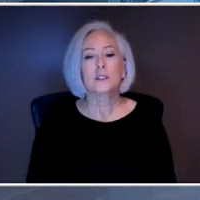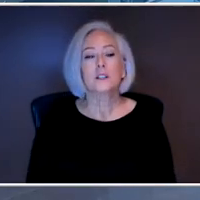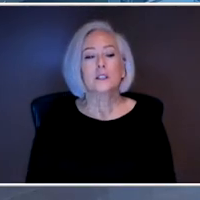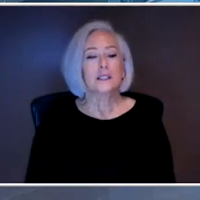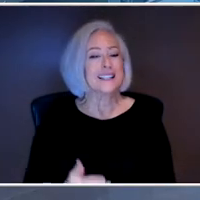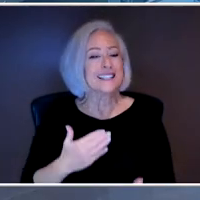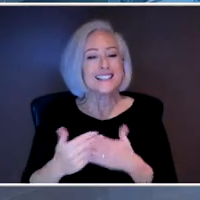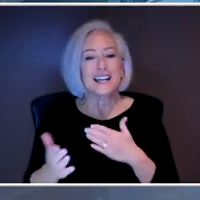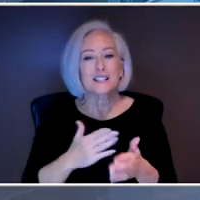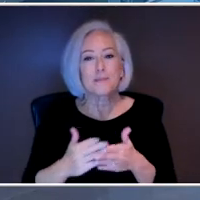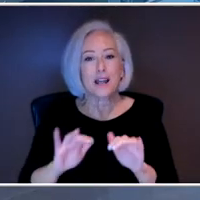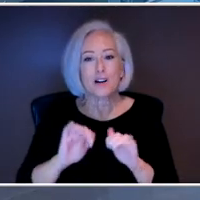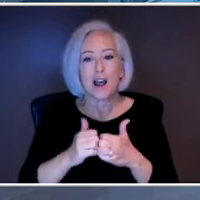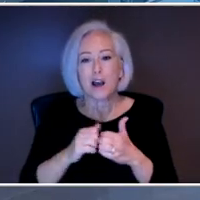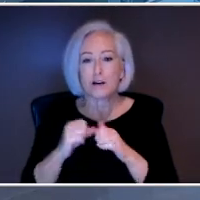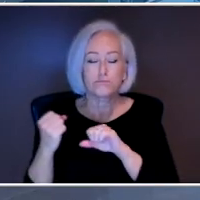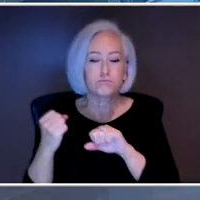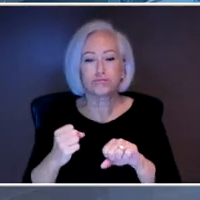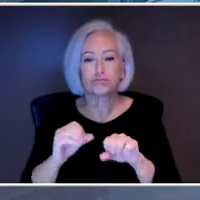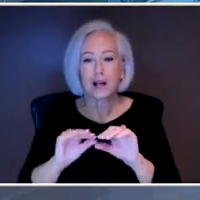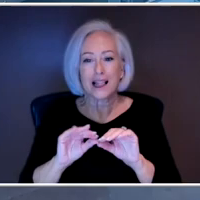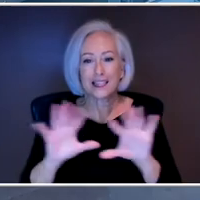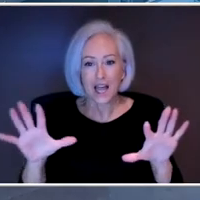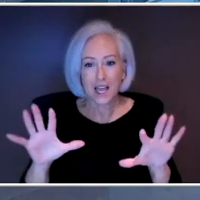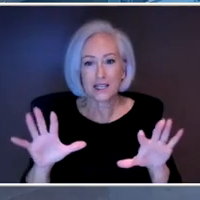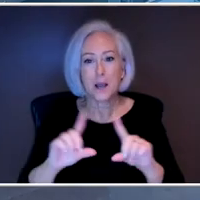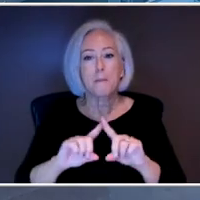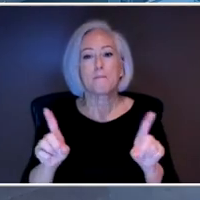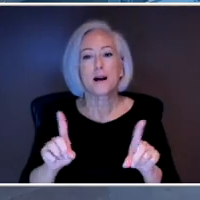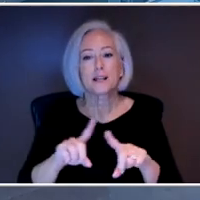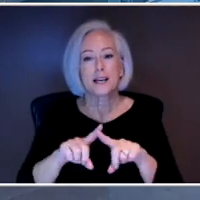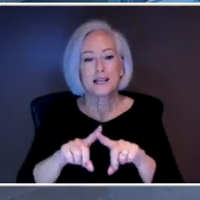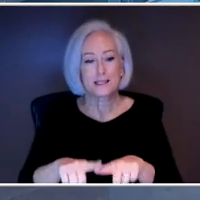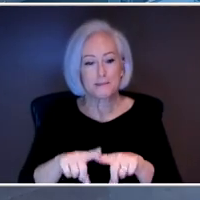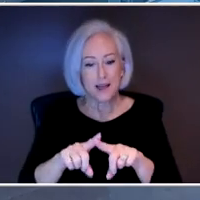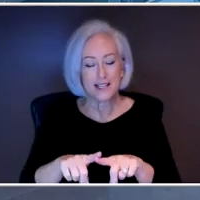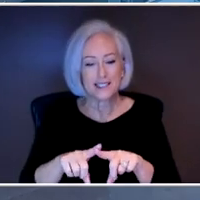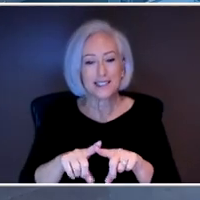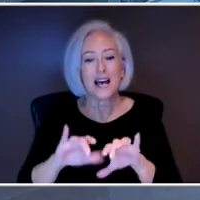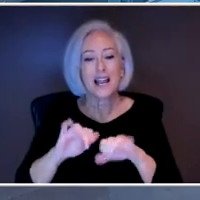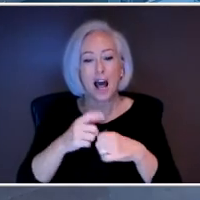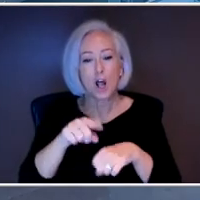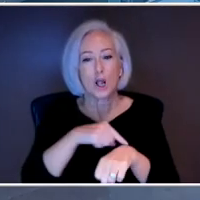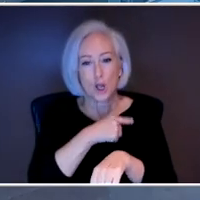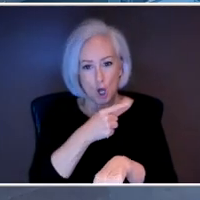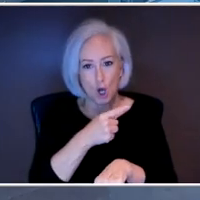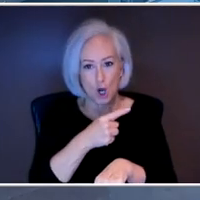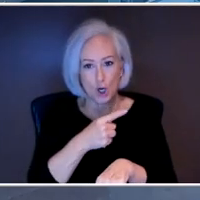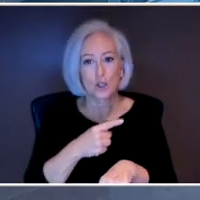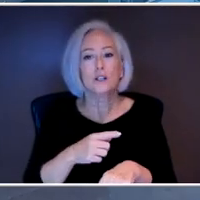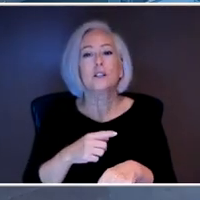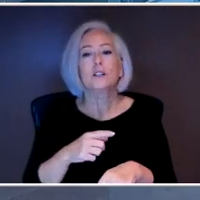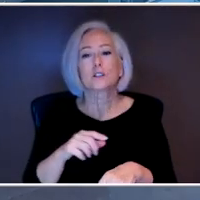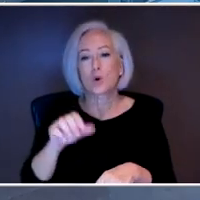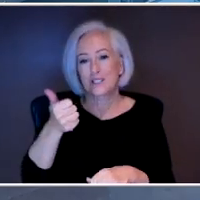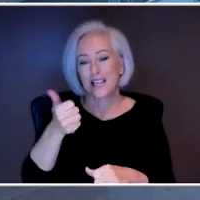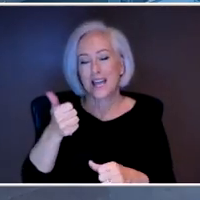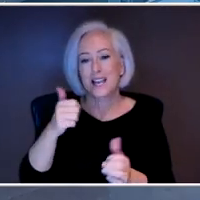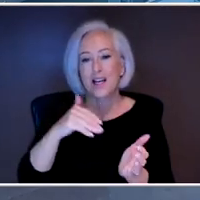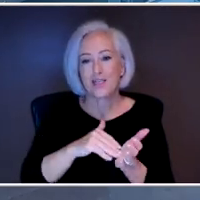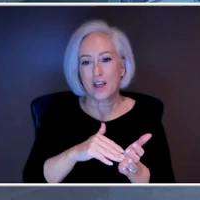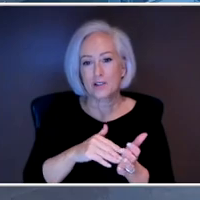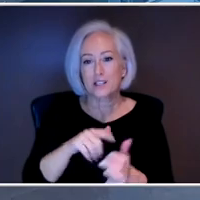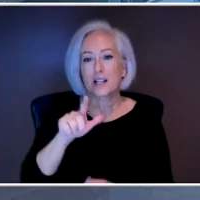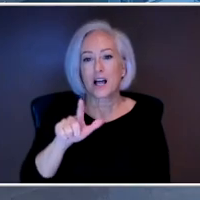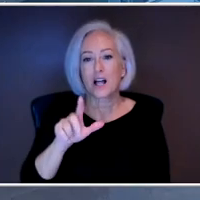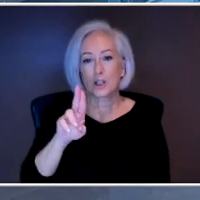but it does determine your time. And so, the higher the intensity of the light, the shorter your time. So, the common standards that we use is 10,000 LUX. So, that's a measure of